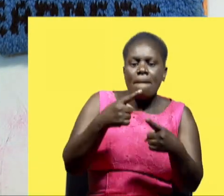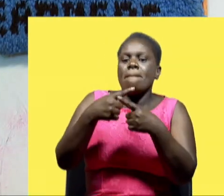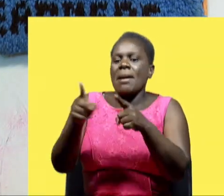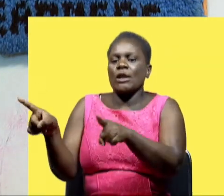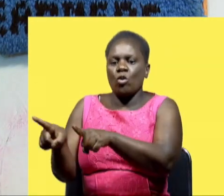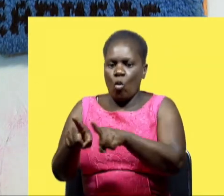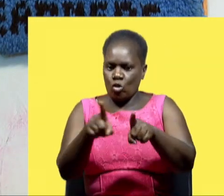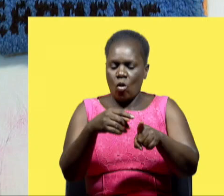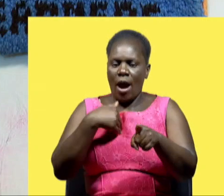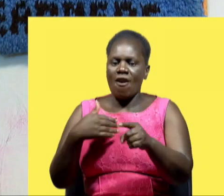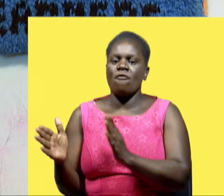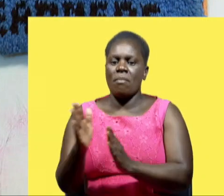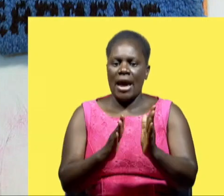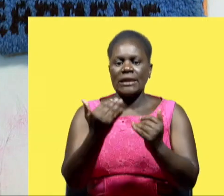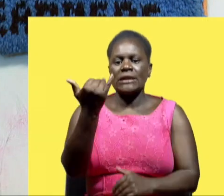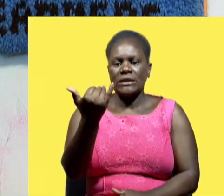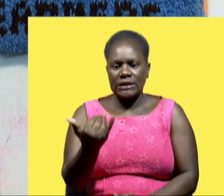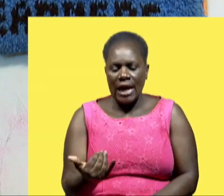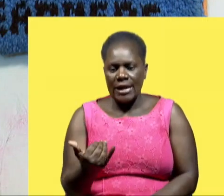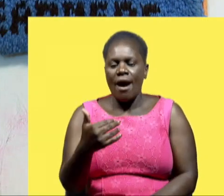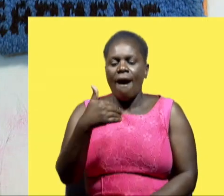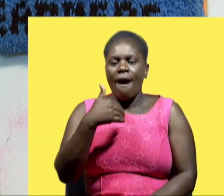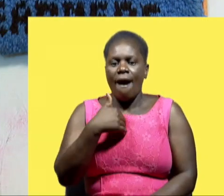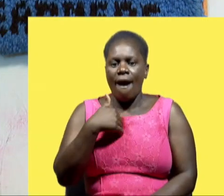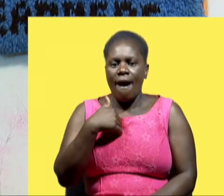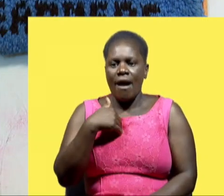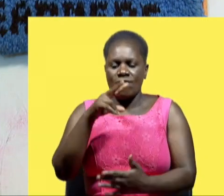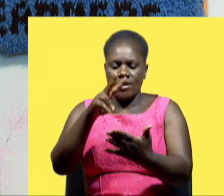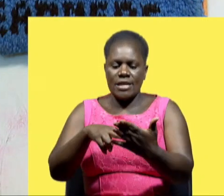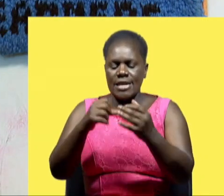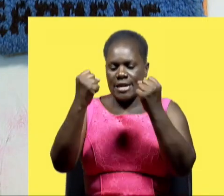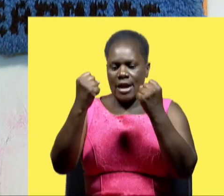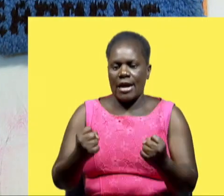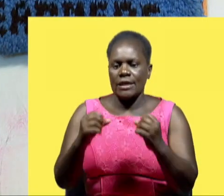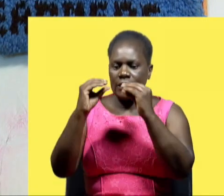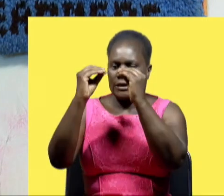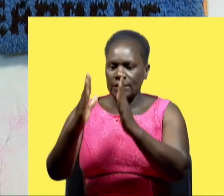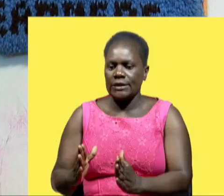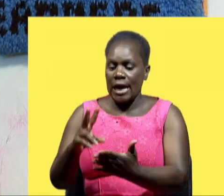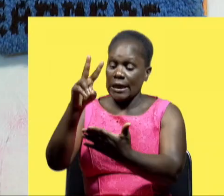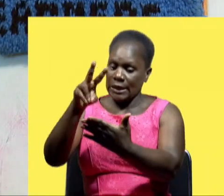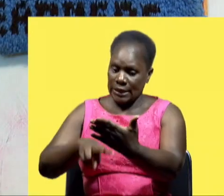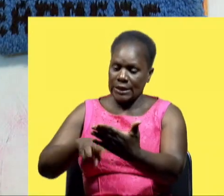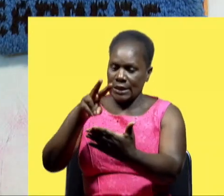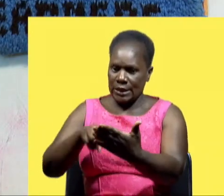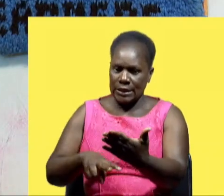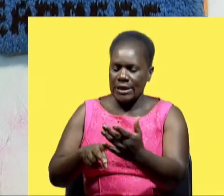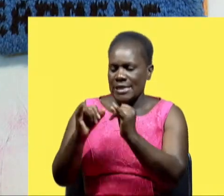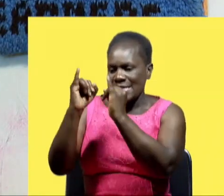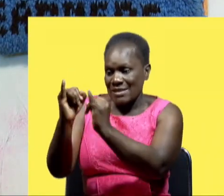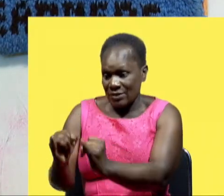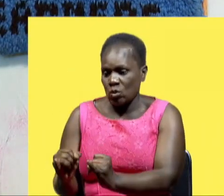there is that a plan for a child or the children who have learning difficulties such that the teacher is going to reach out to them